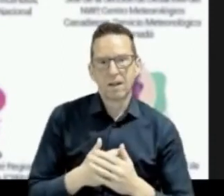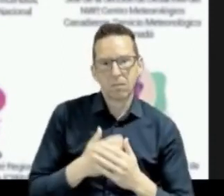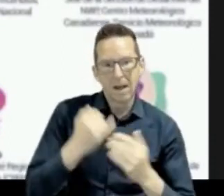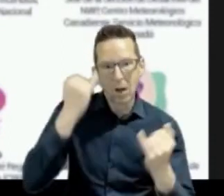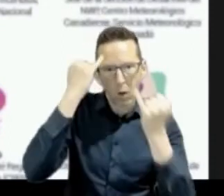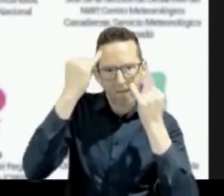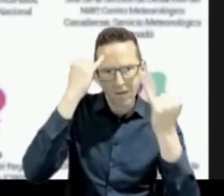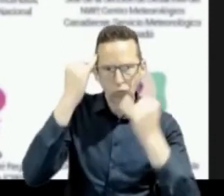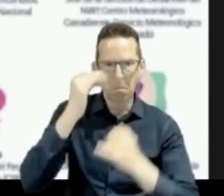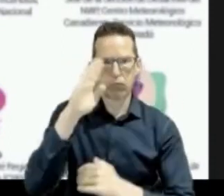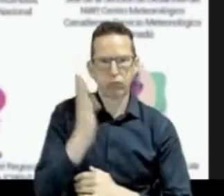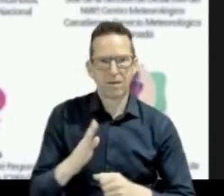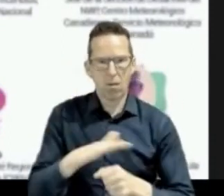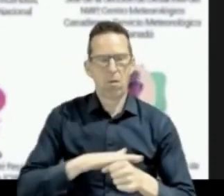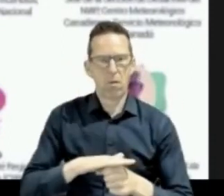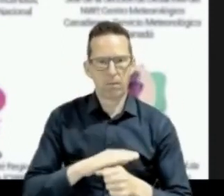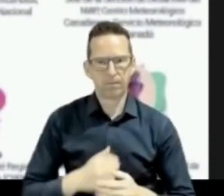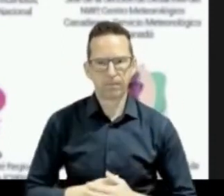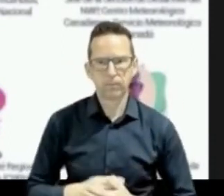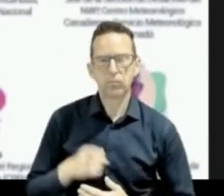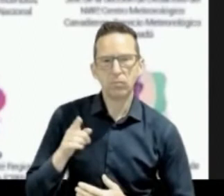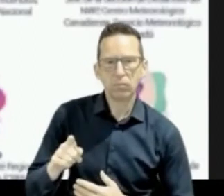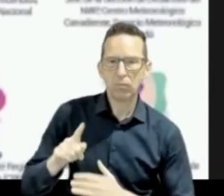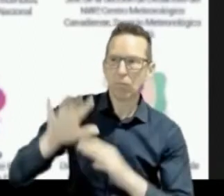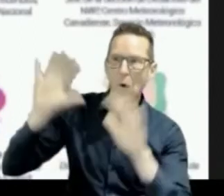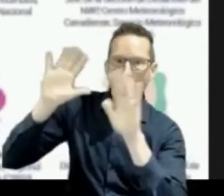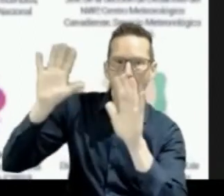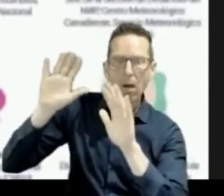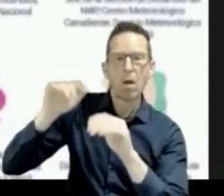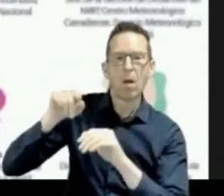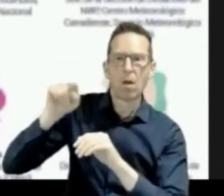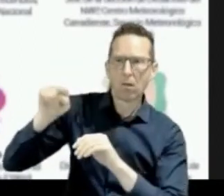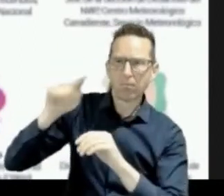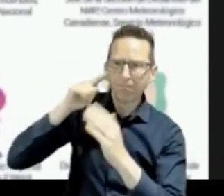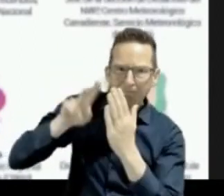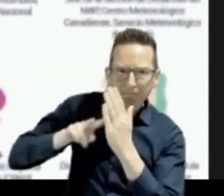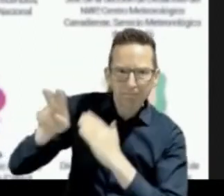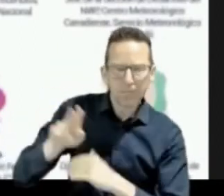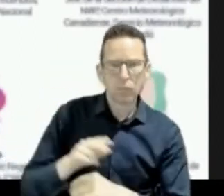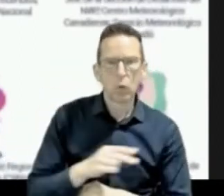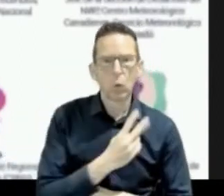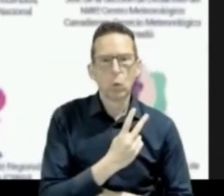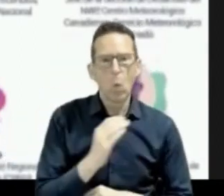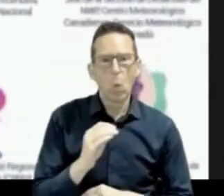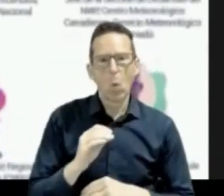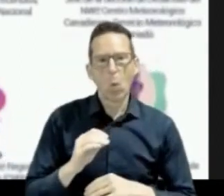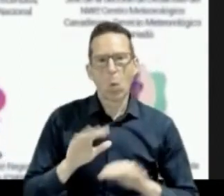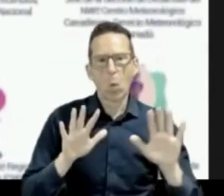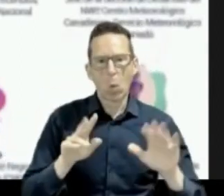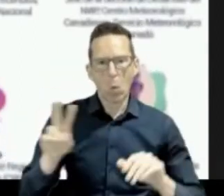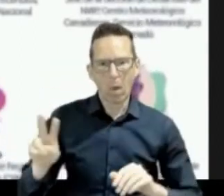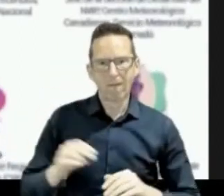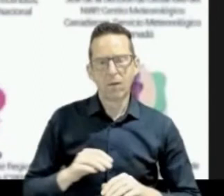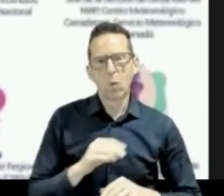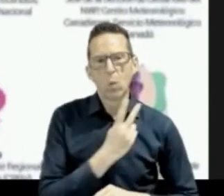of the Brazilian Meteorological Society from 2012-2015 He will present about the cataloging